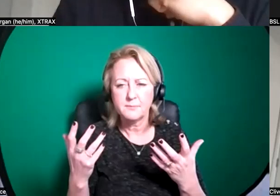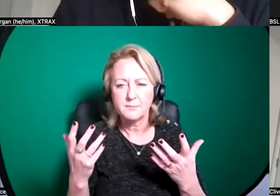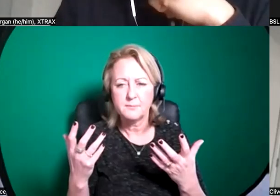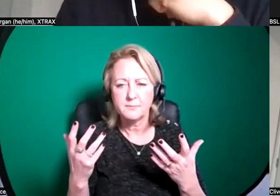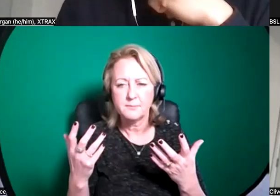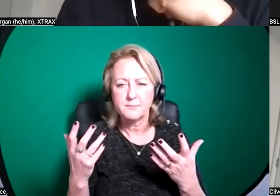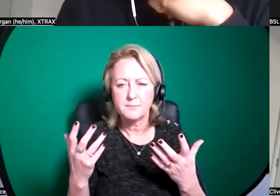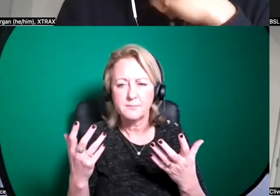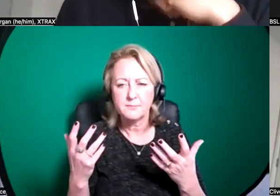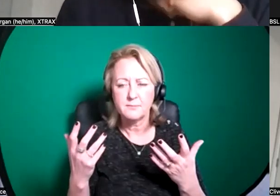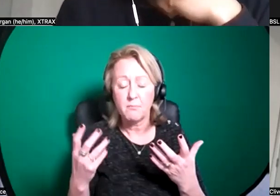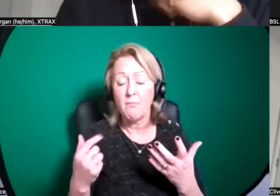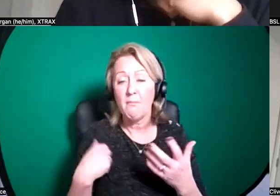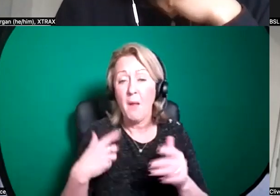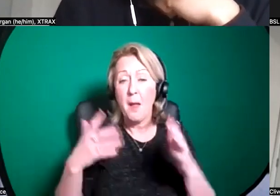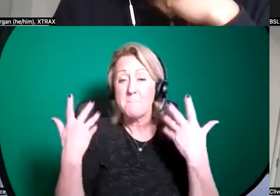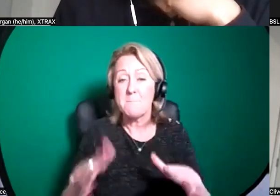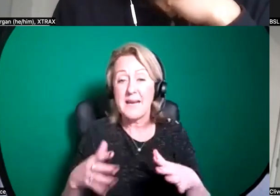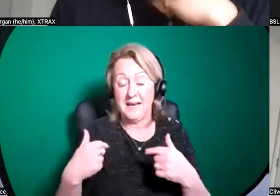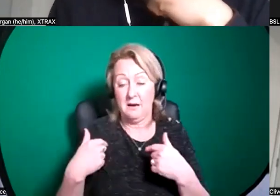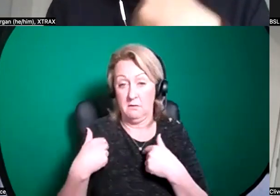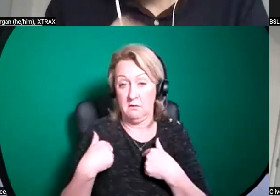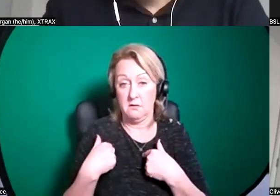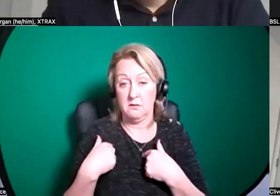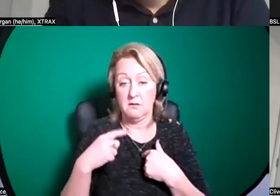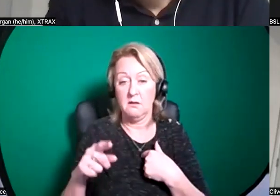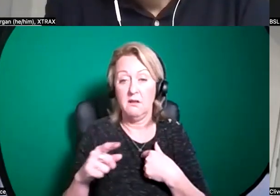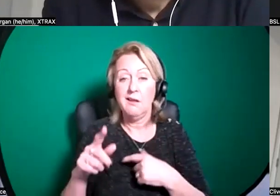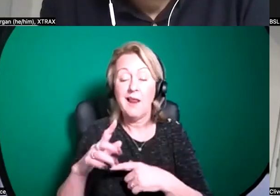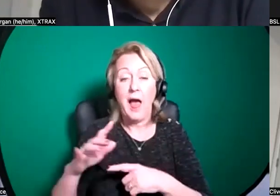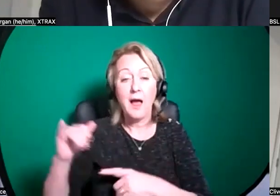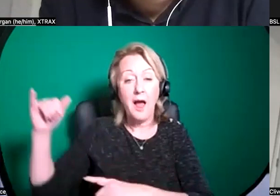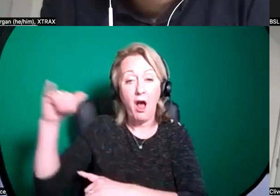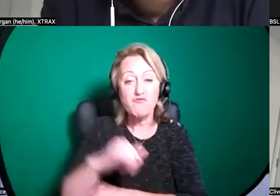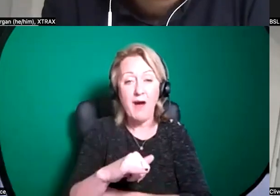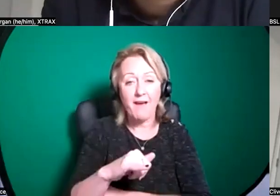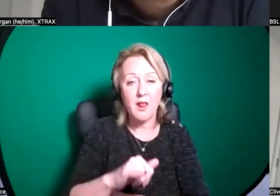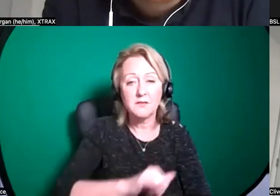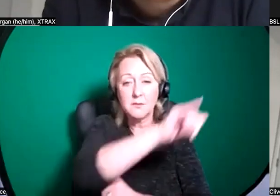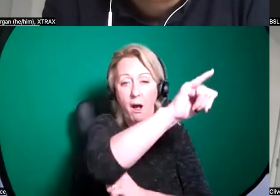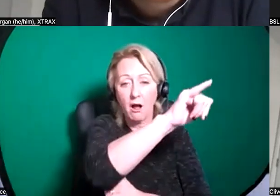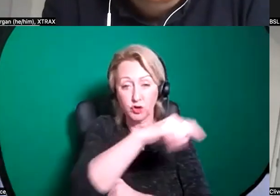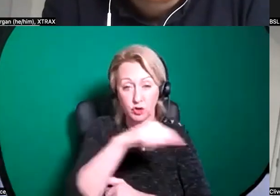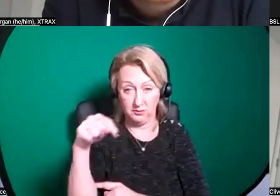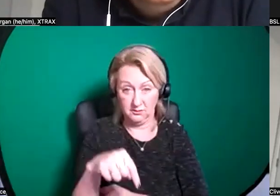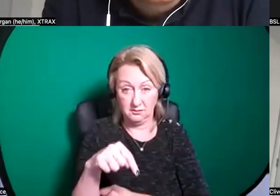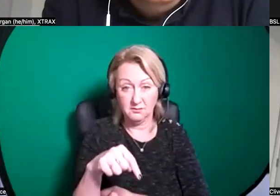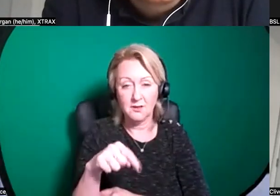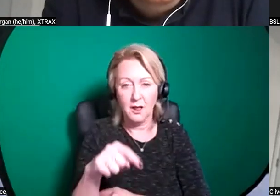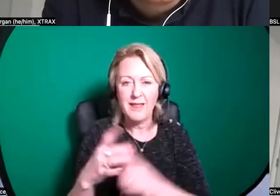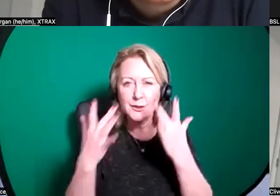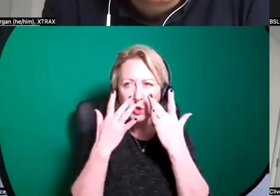there have been pieces of work like um arrivals and departures which we had a couple of years ago which displayed